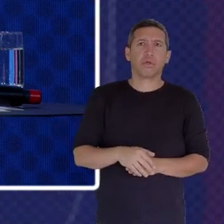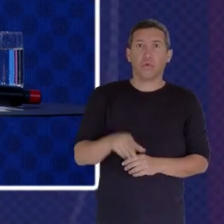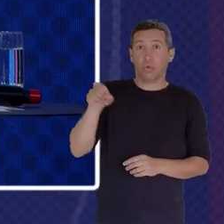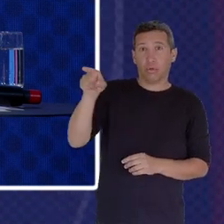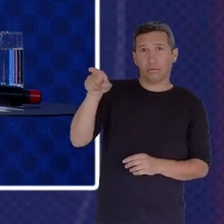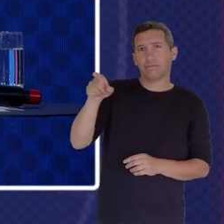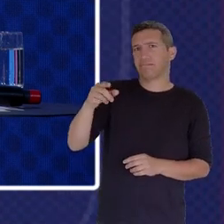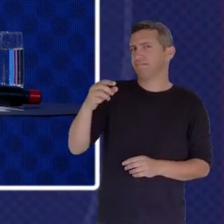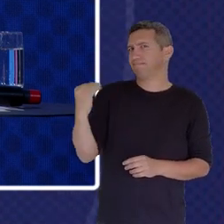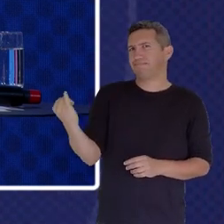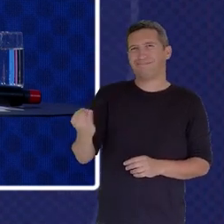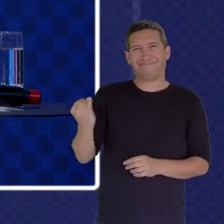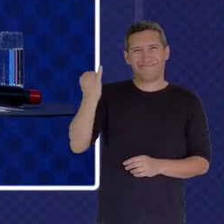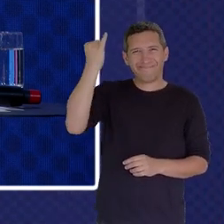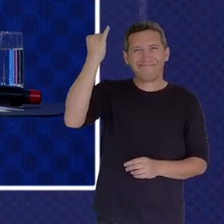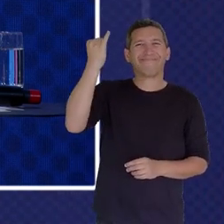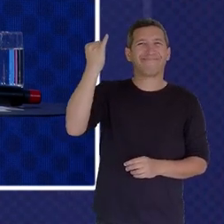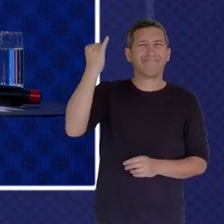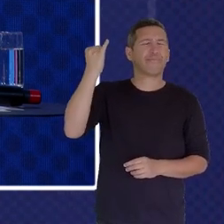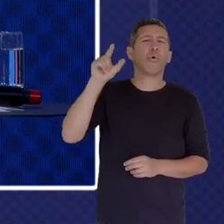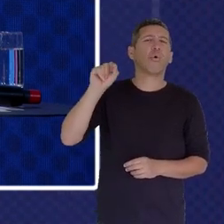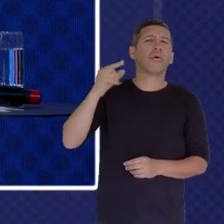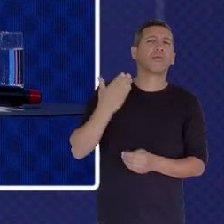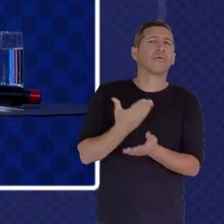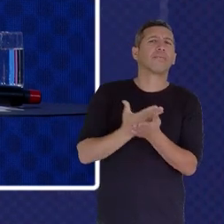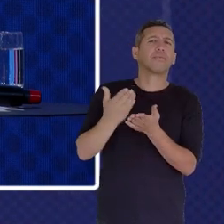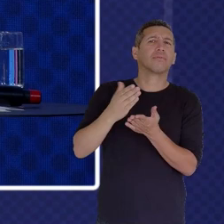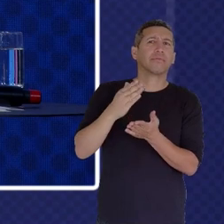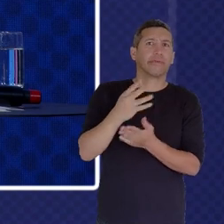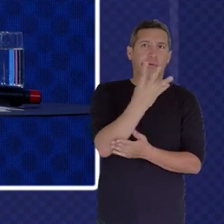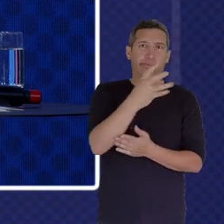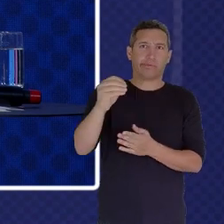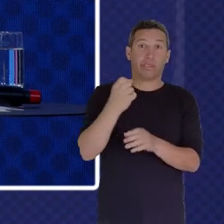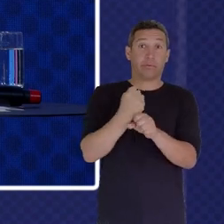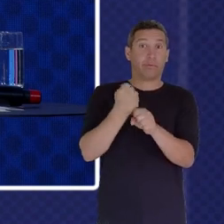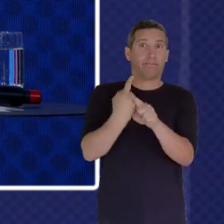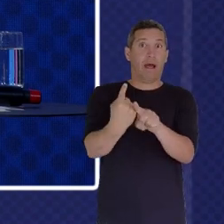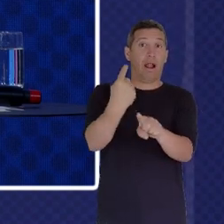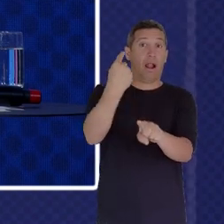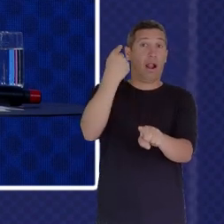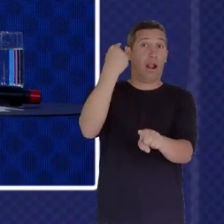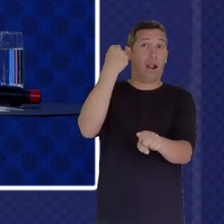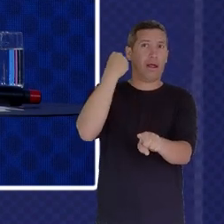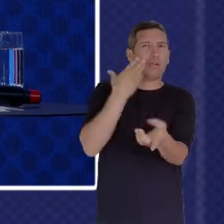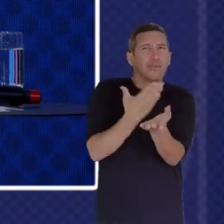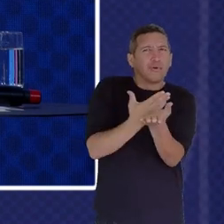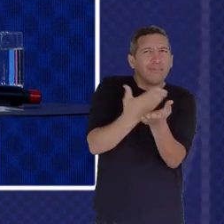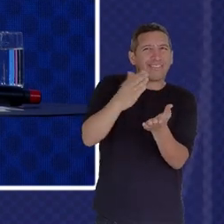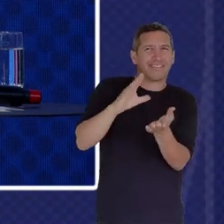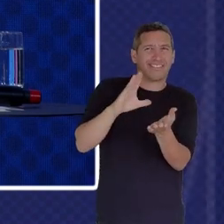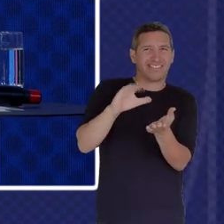To Like What Was Happening Almost 400 Years Ago At The Beginning Of Science So These Scientists